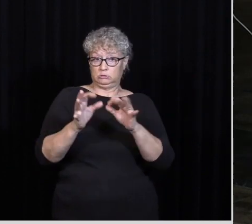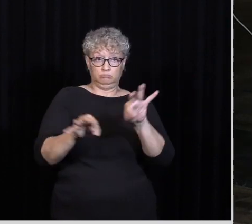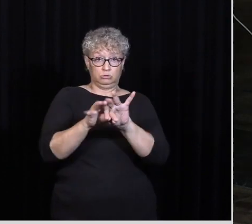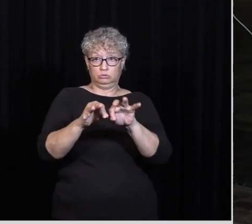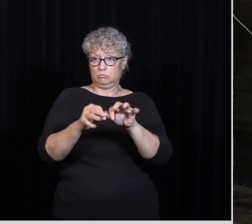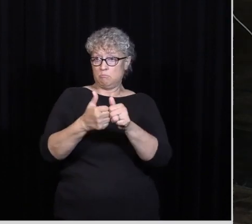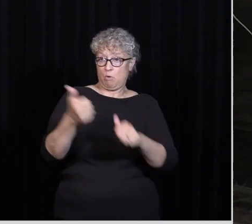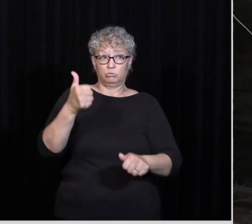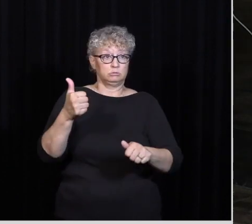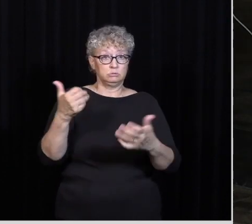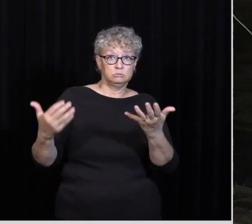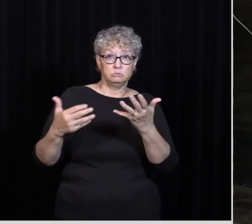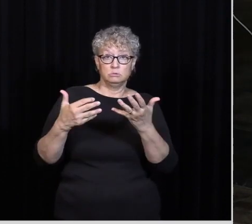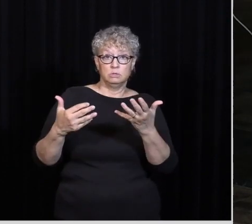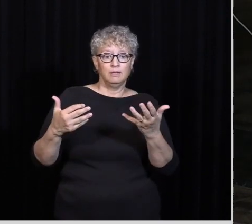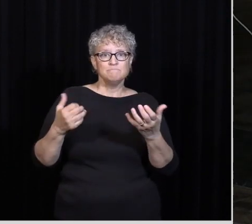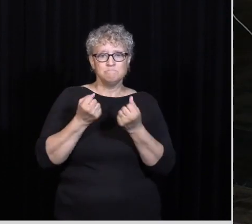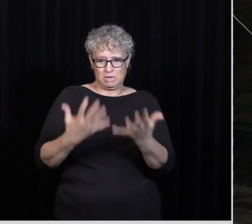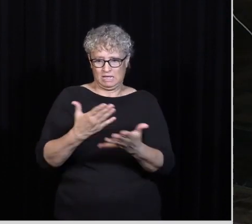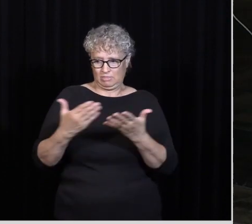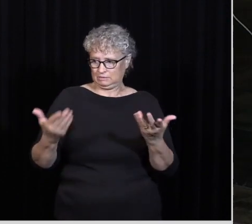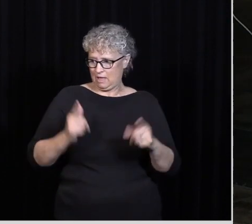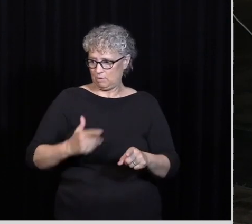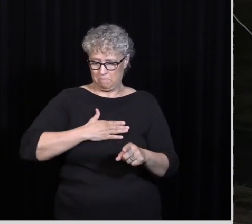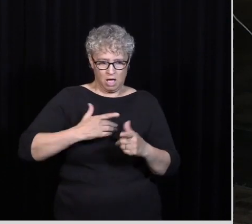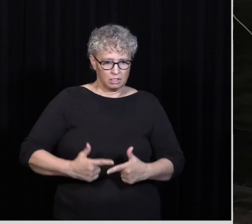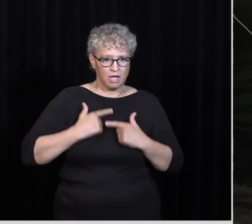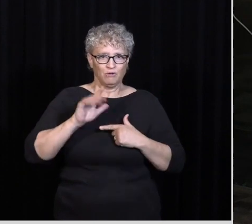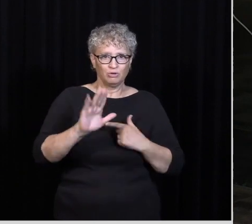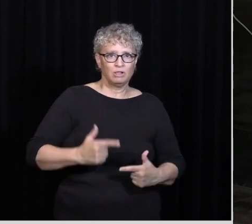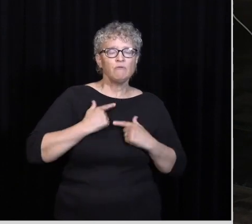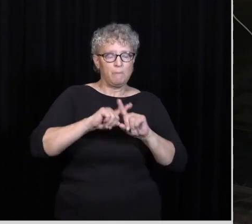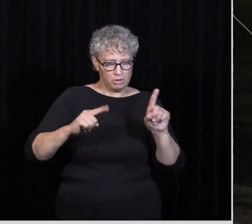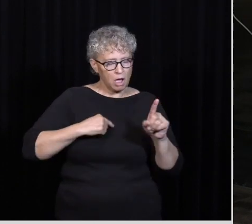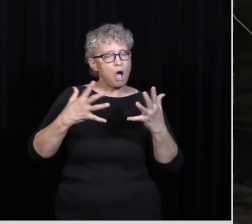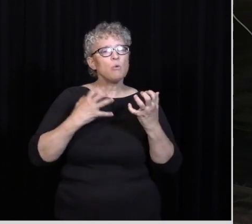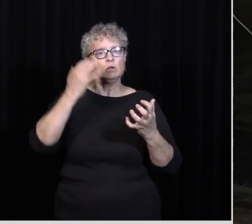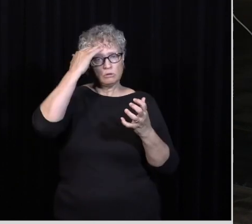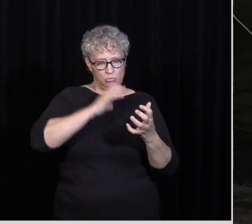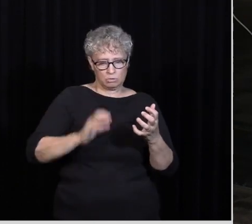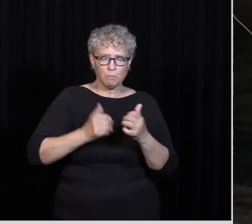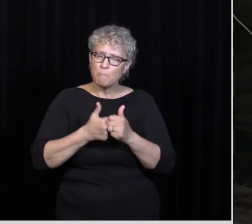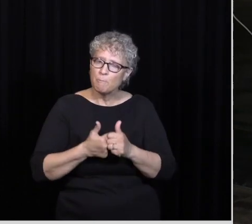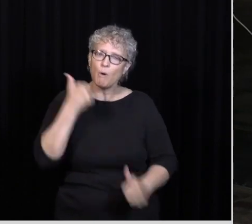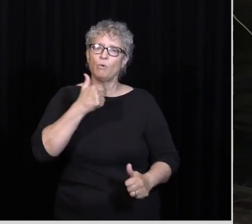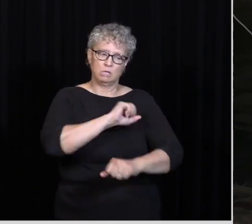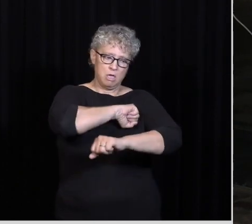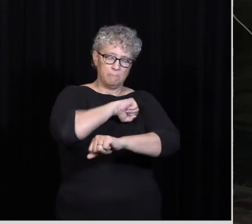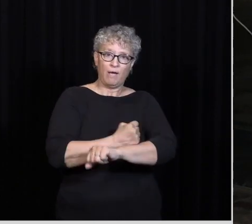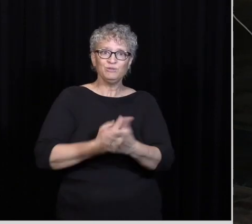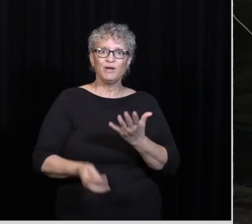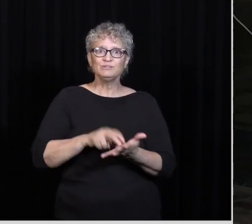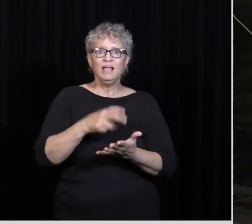all this stuff Right now That's going on in my life And in yours But I want to know Christ most Yes The power of the resurrection